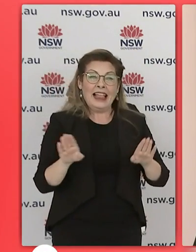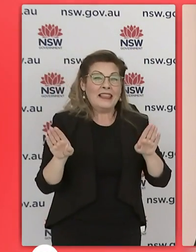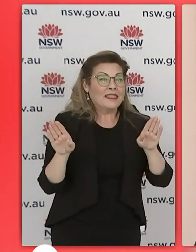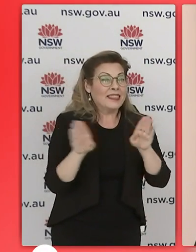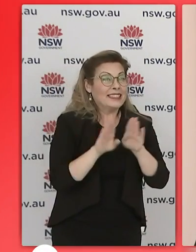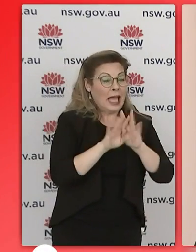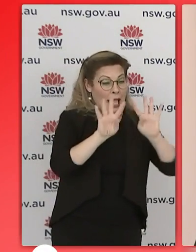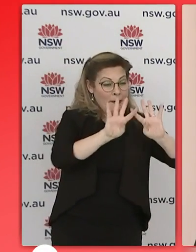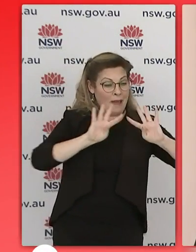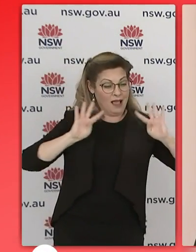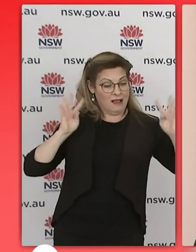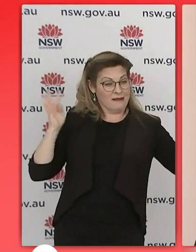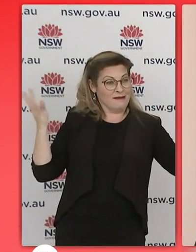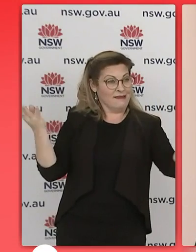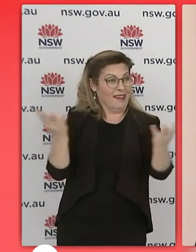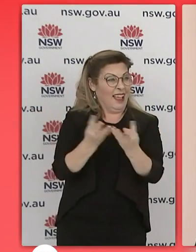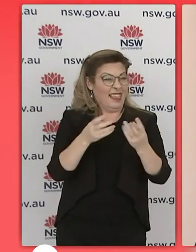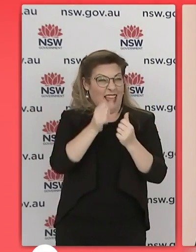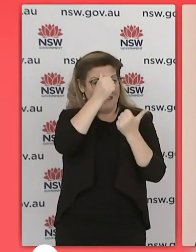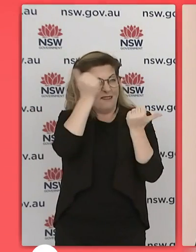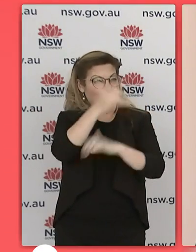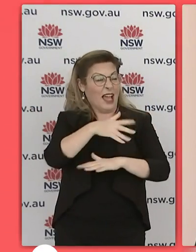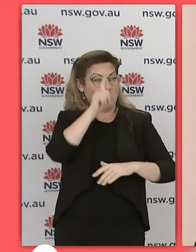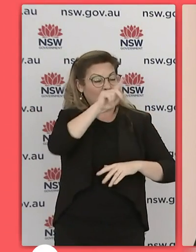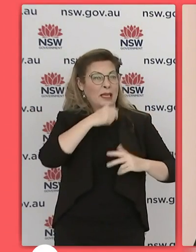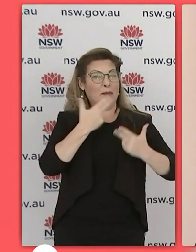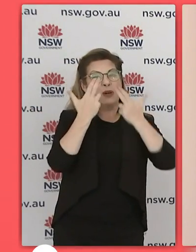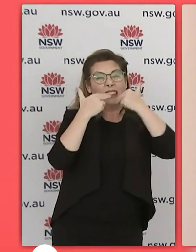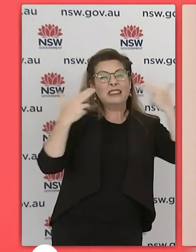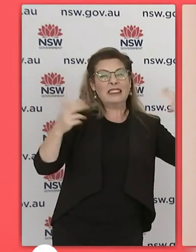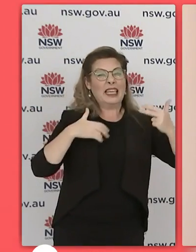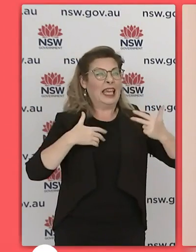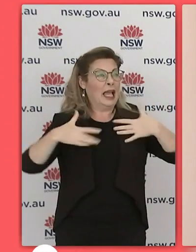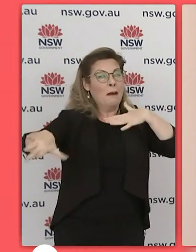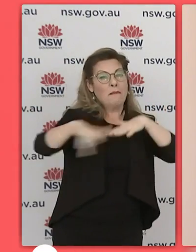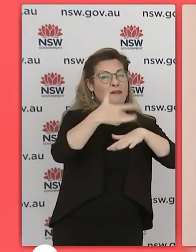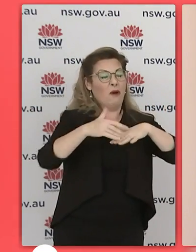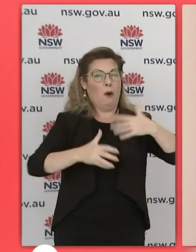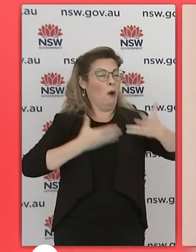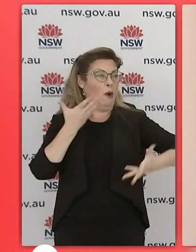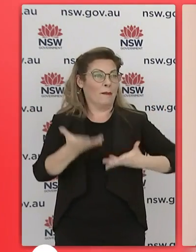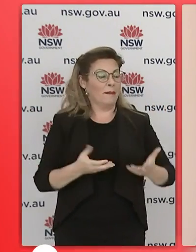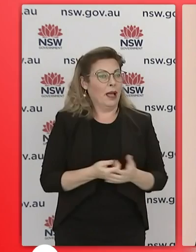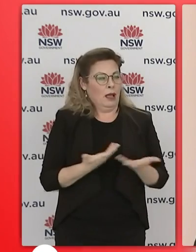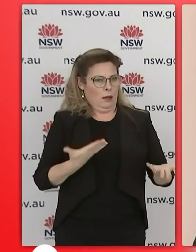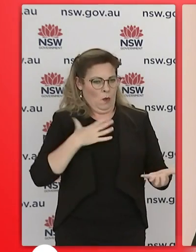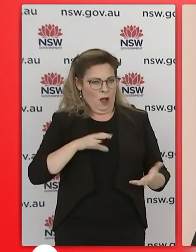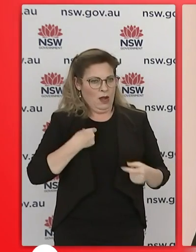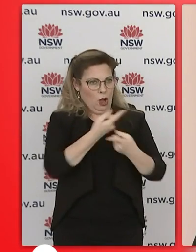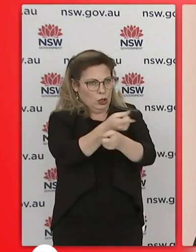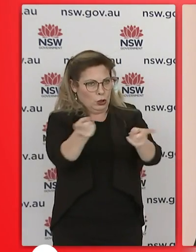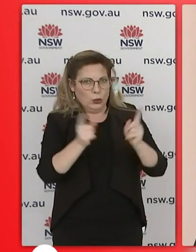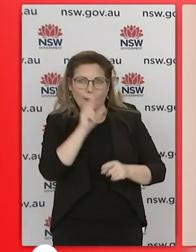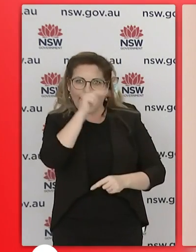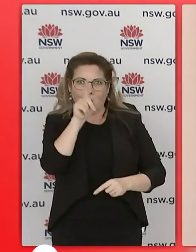by getting your first vaccination your first fires of vaccination new south wales health and education are doing everything to back you in